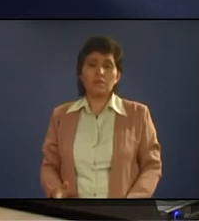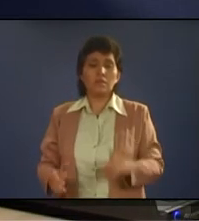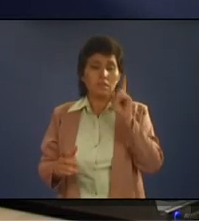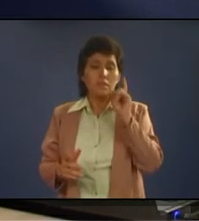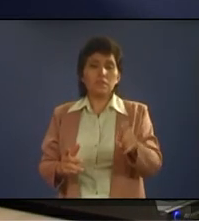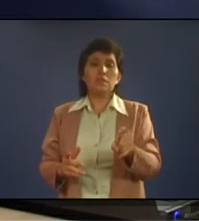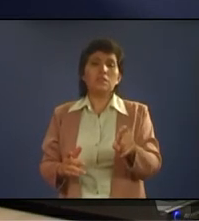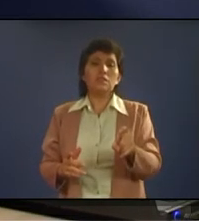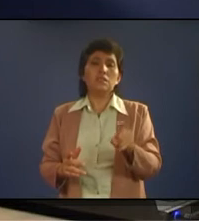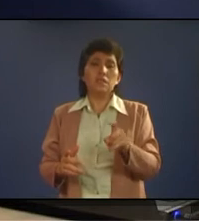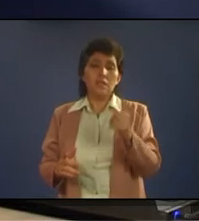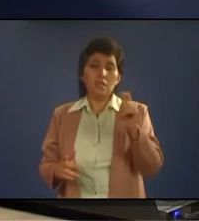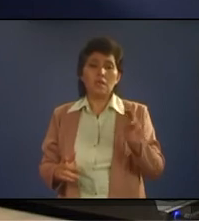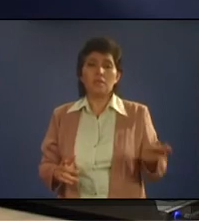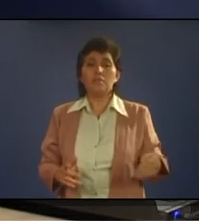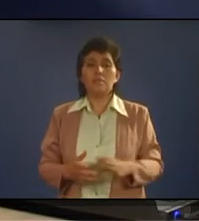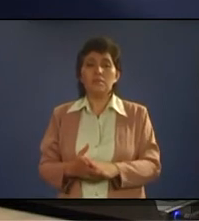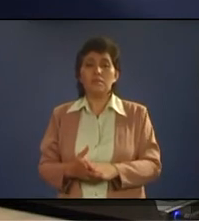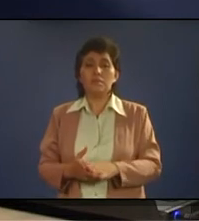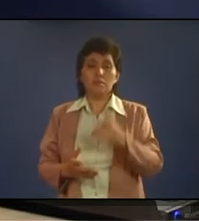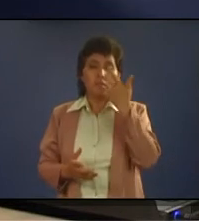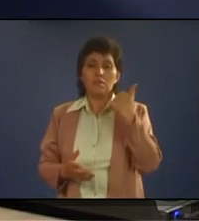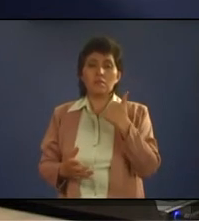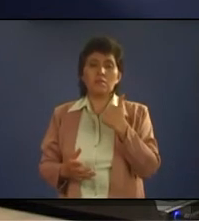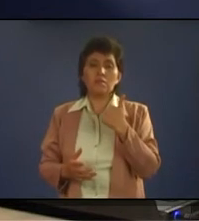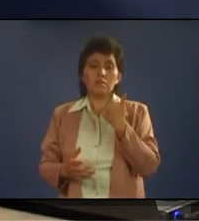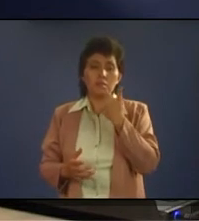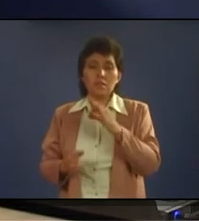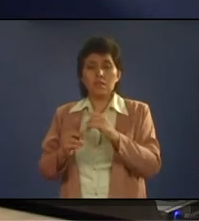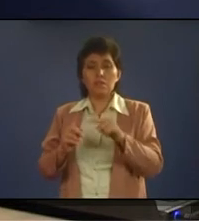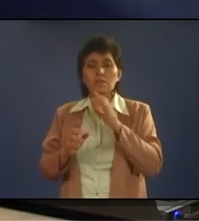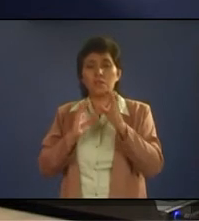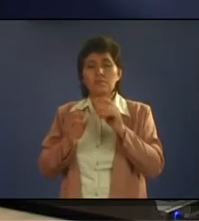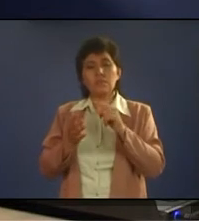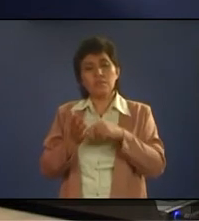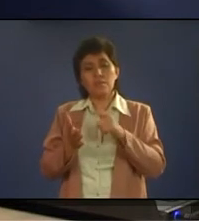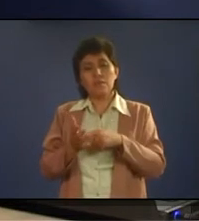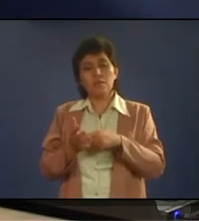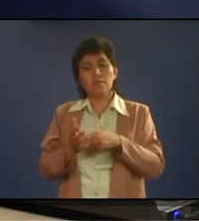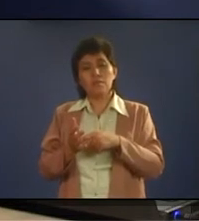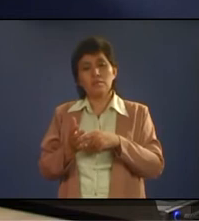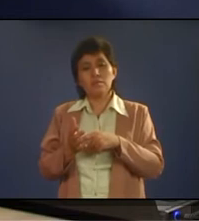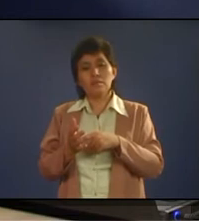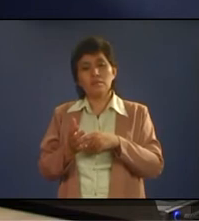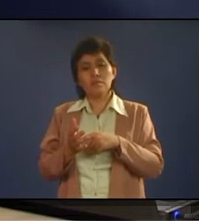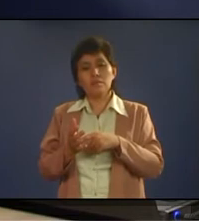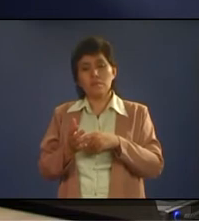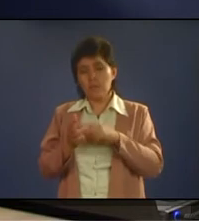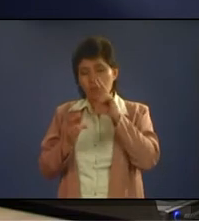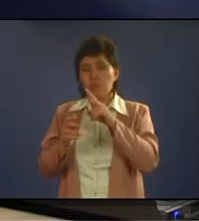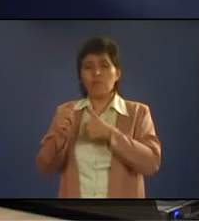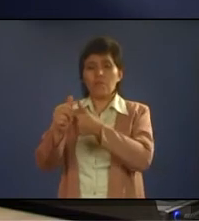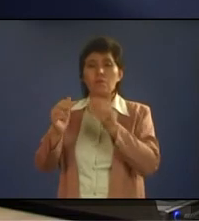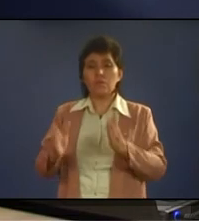might be go to too much of the extreme when you say that now sometimes you have to look in terms of your followers if your followers are